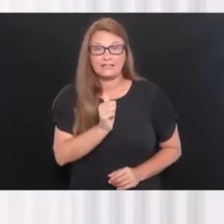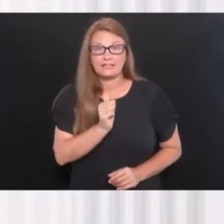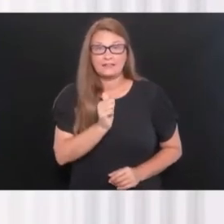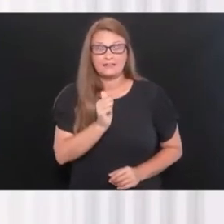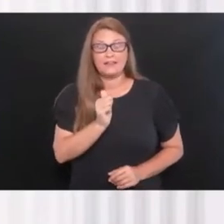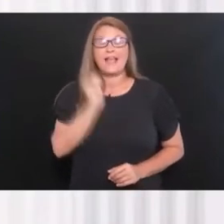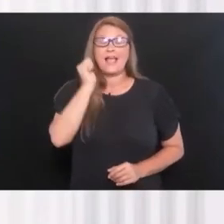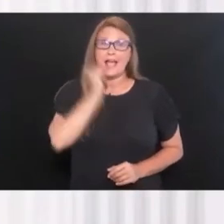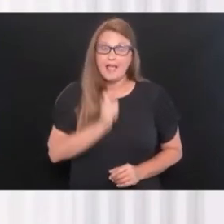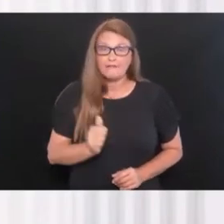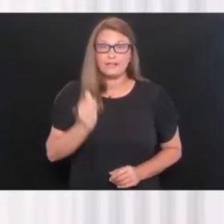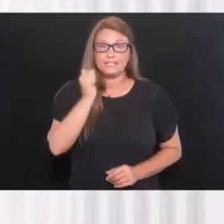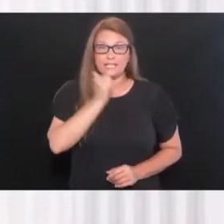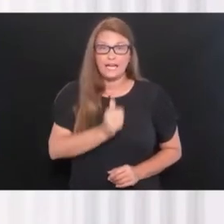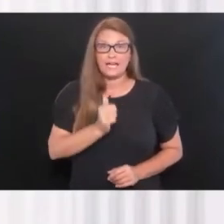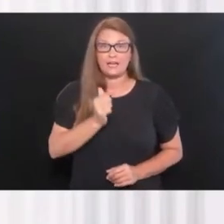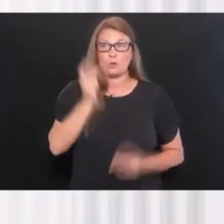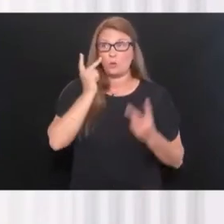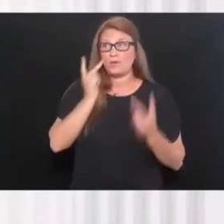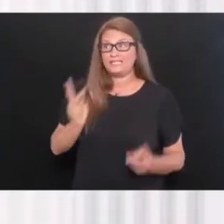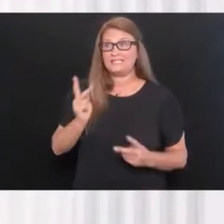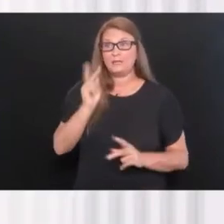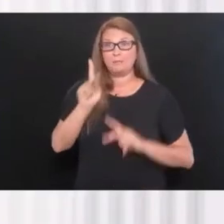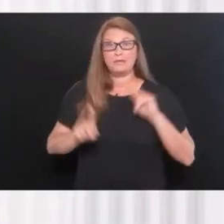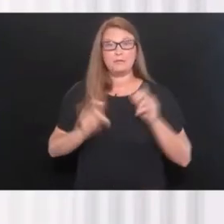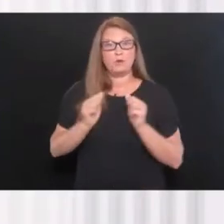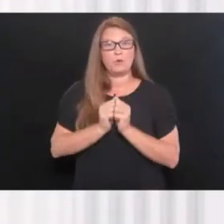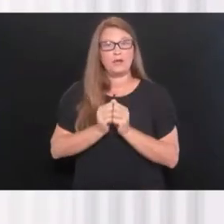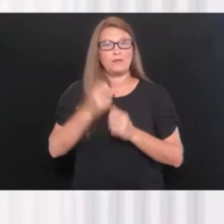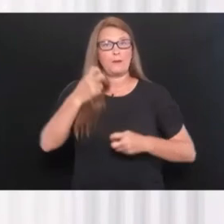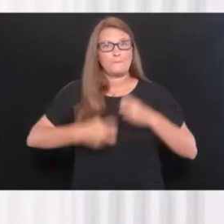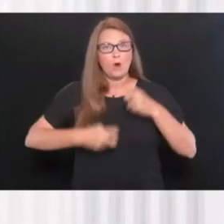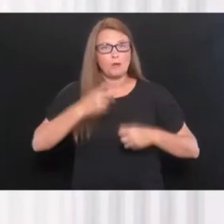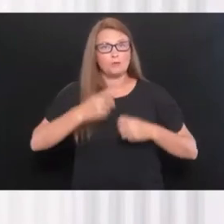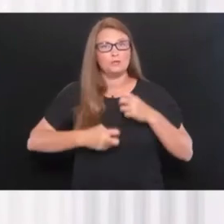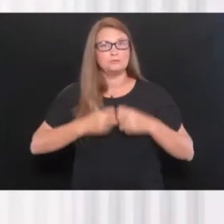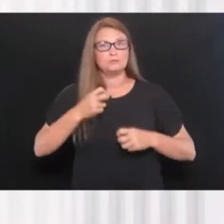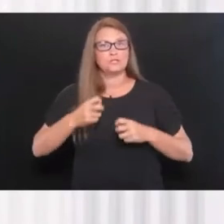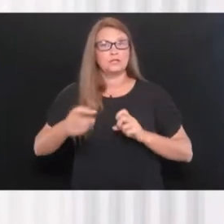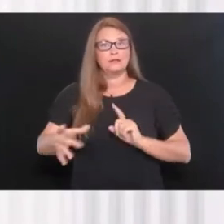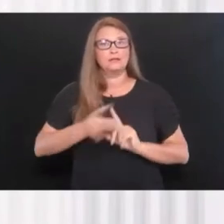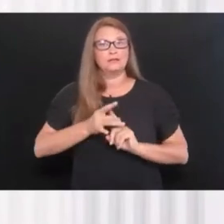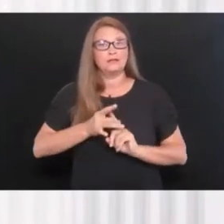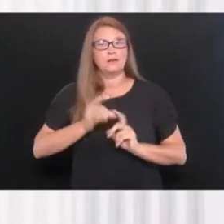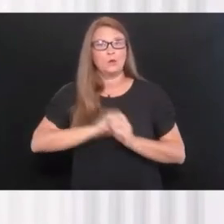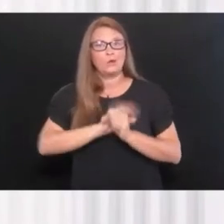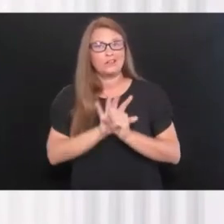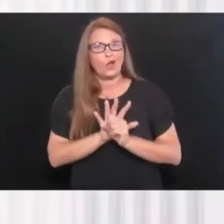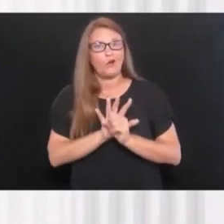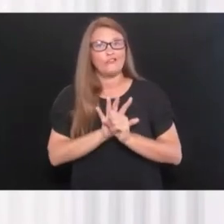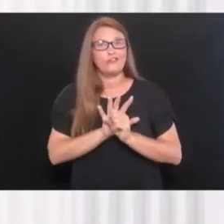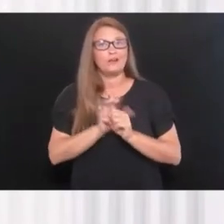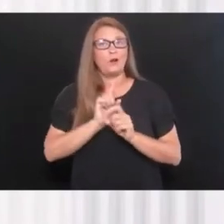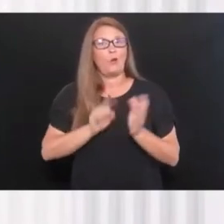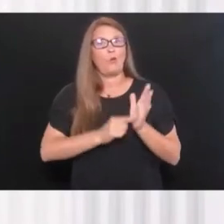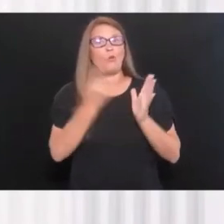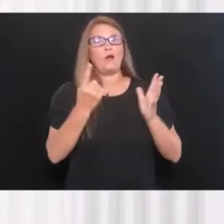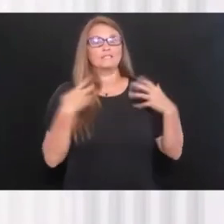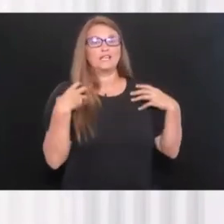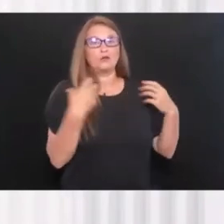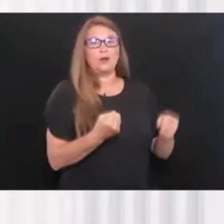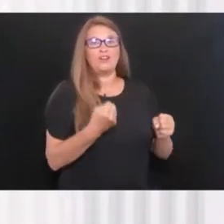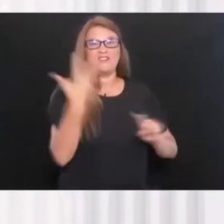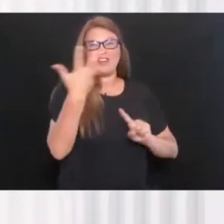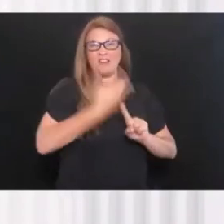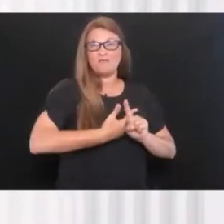office, we're seeing patients with complications from COVID infection. In fact, the literature clearly states up to five months, many people are